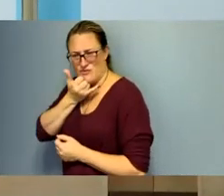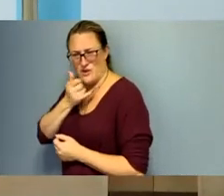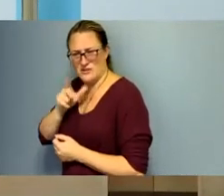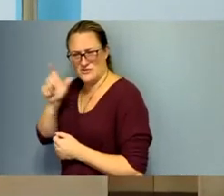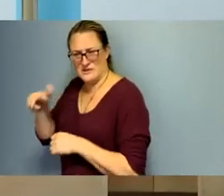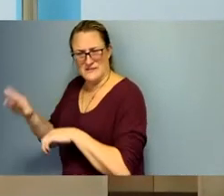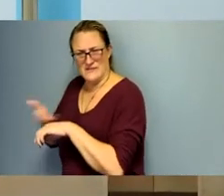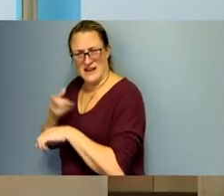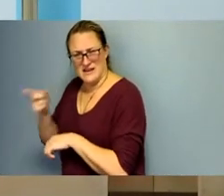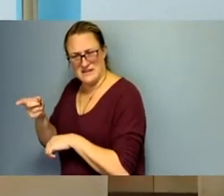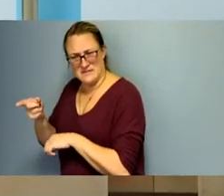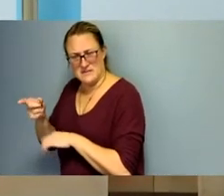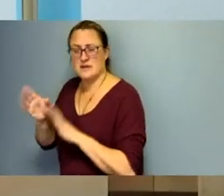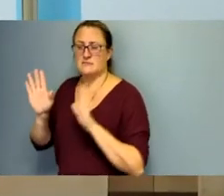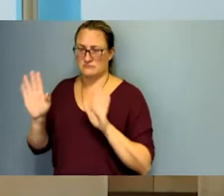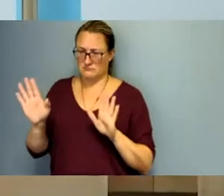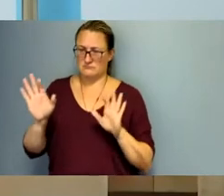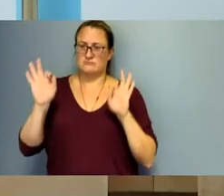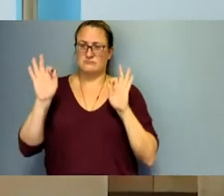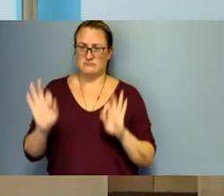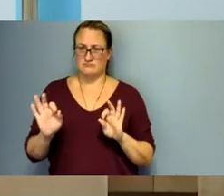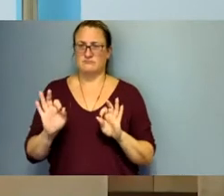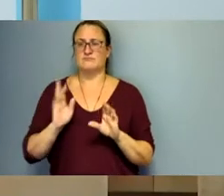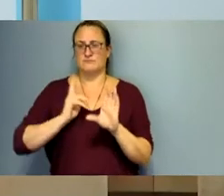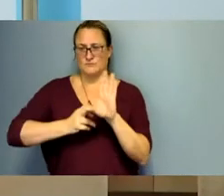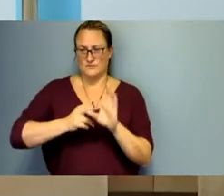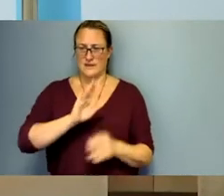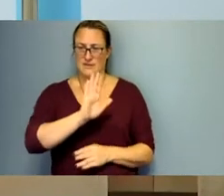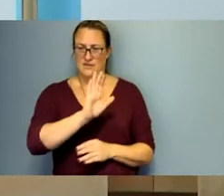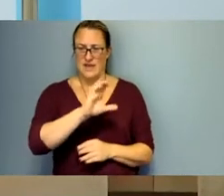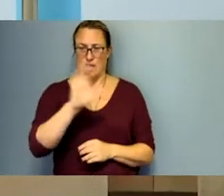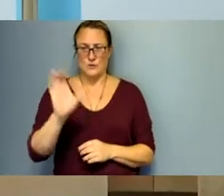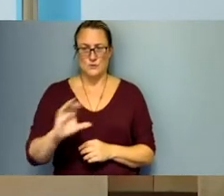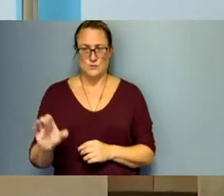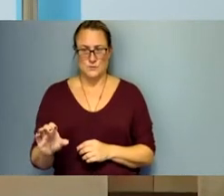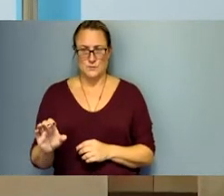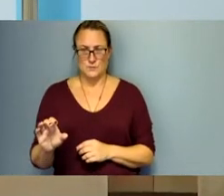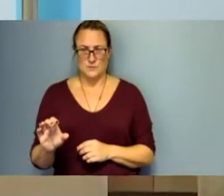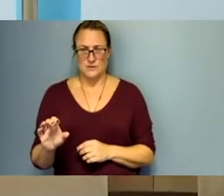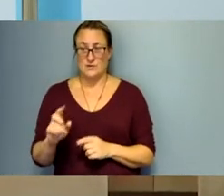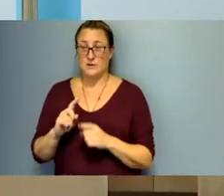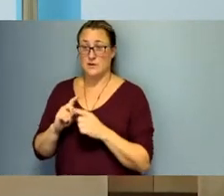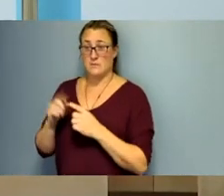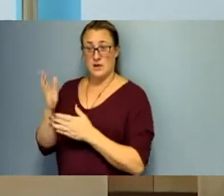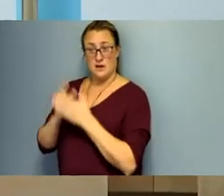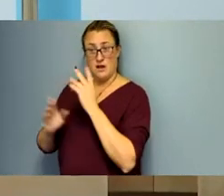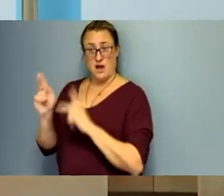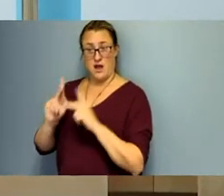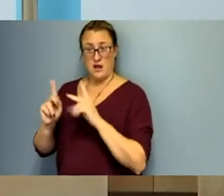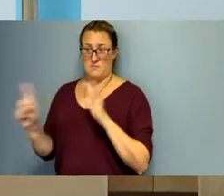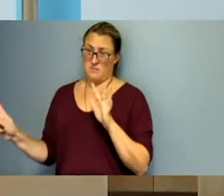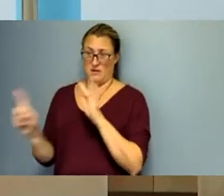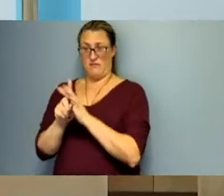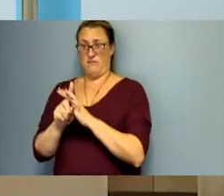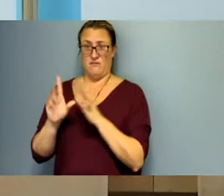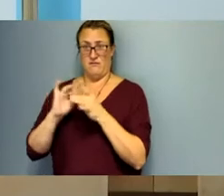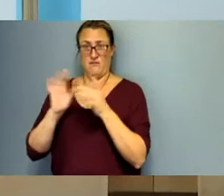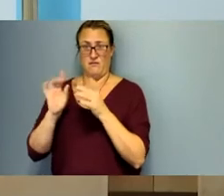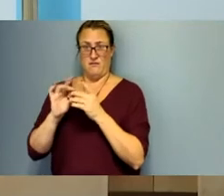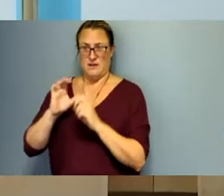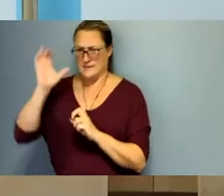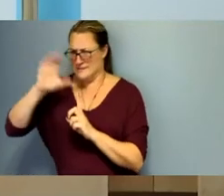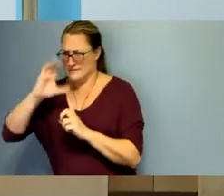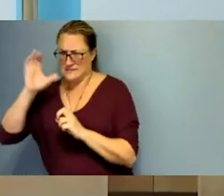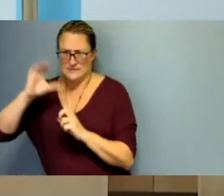own time on a private person's zoom account and yet some of the people that come to this meeting and speak hunted down